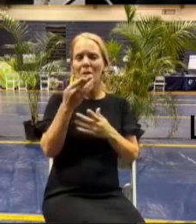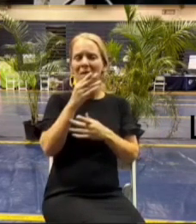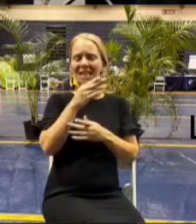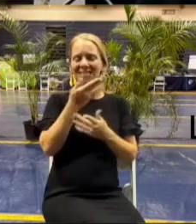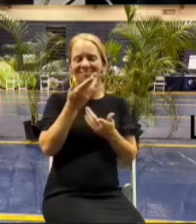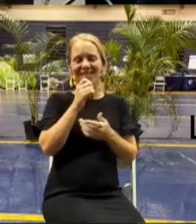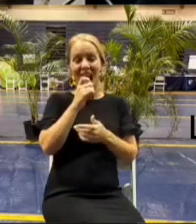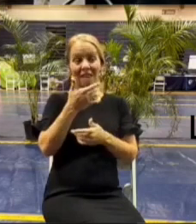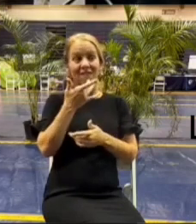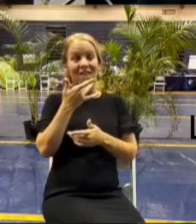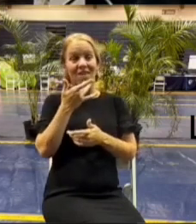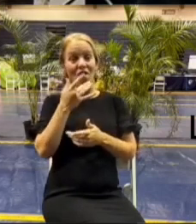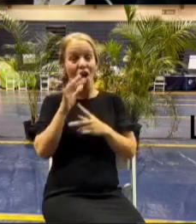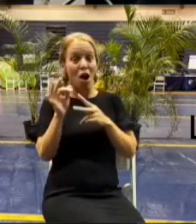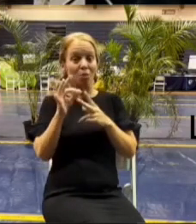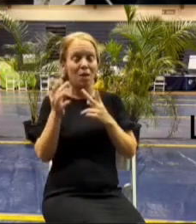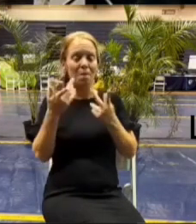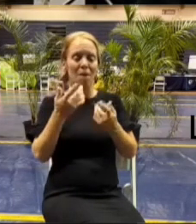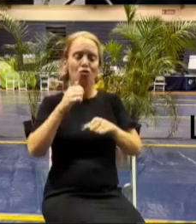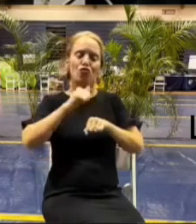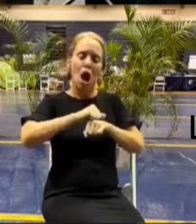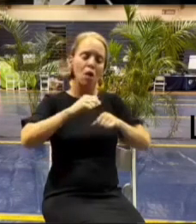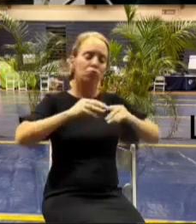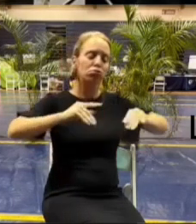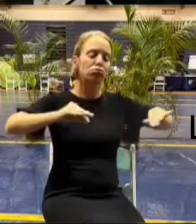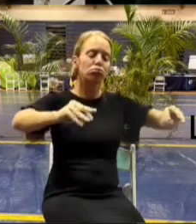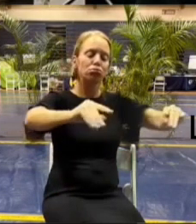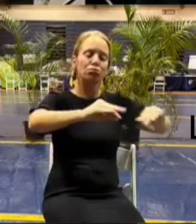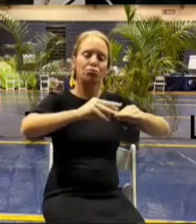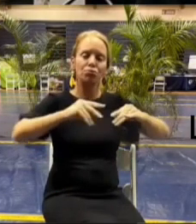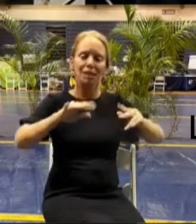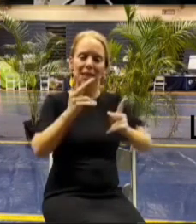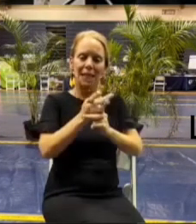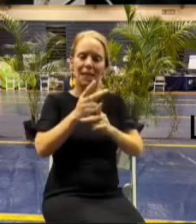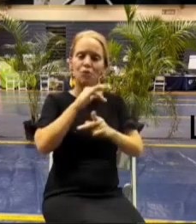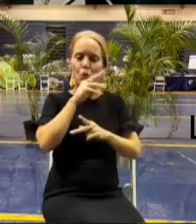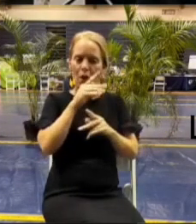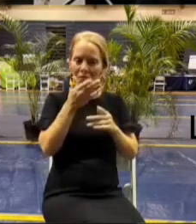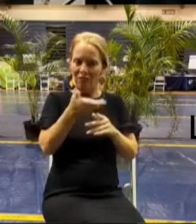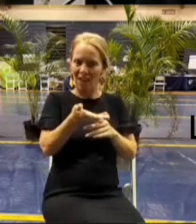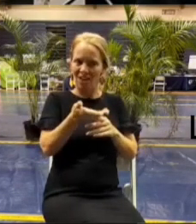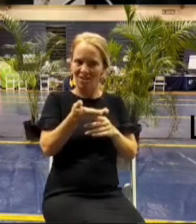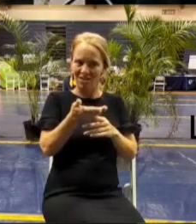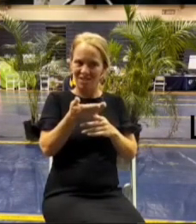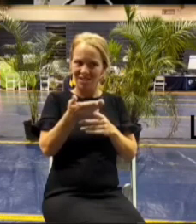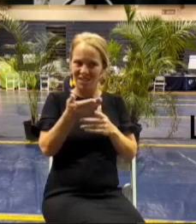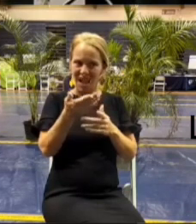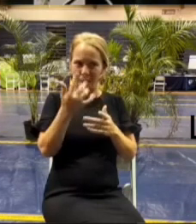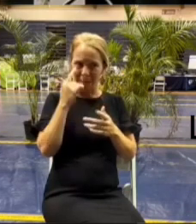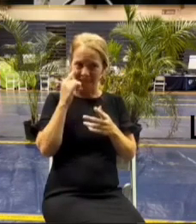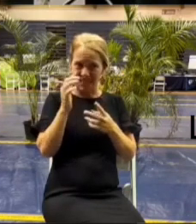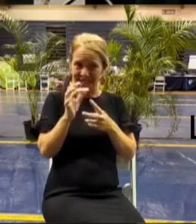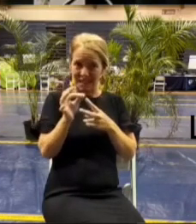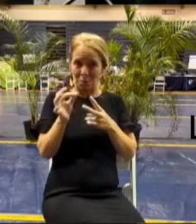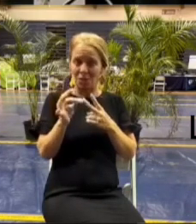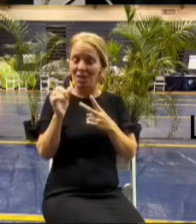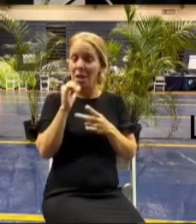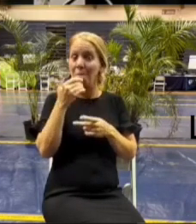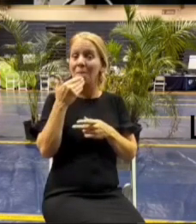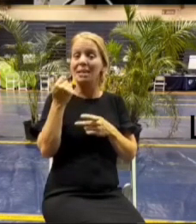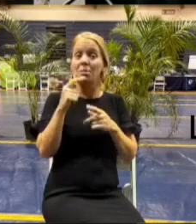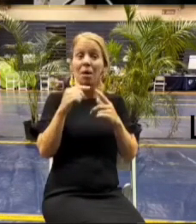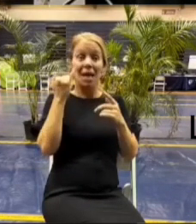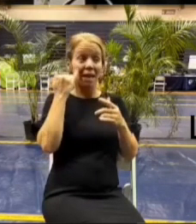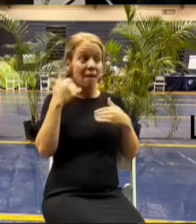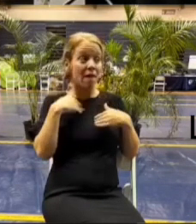lot as intact as possible considering everything that you folks have all been through um but if there